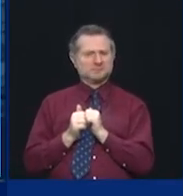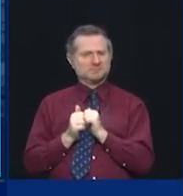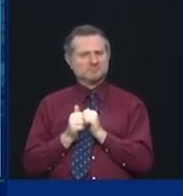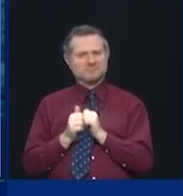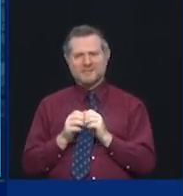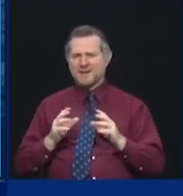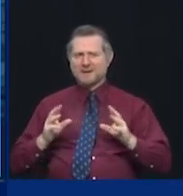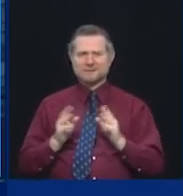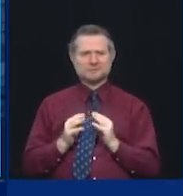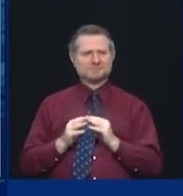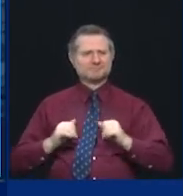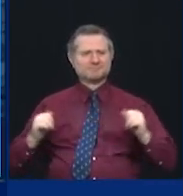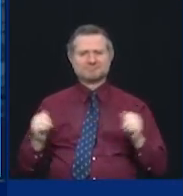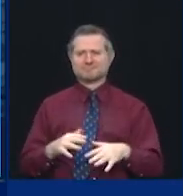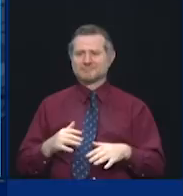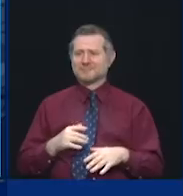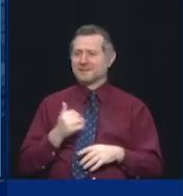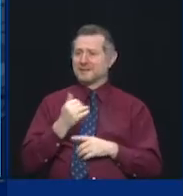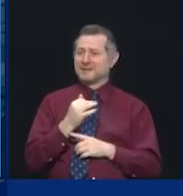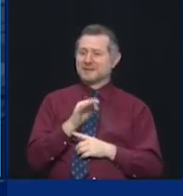1986, it opens.